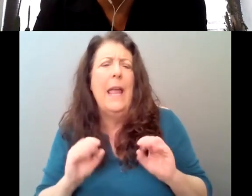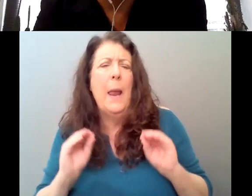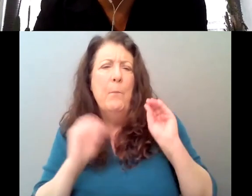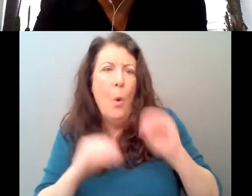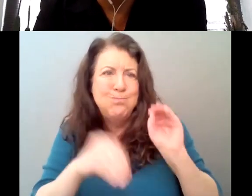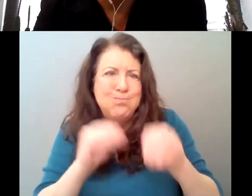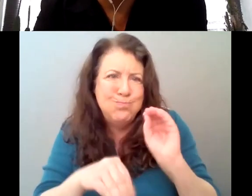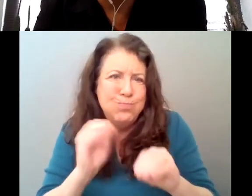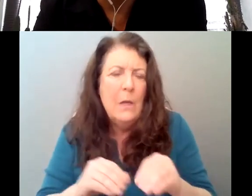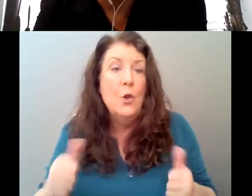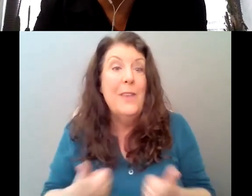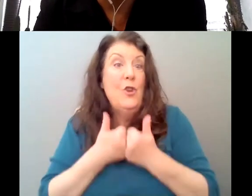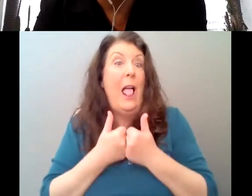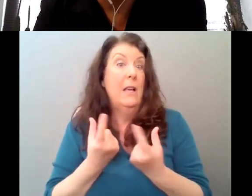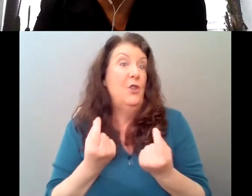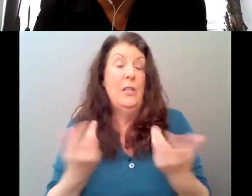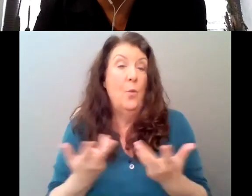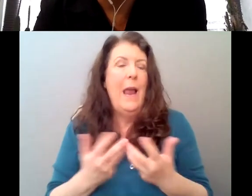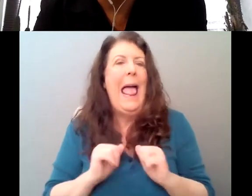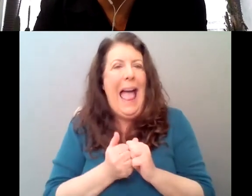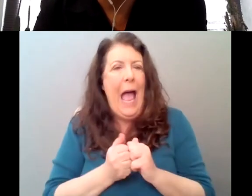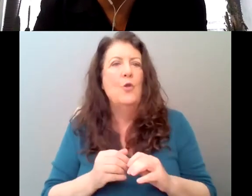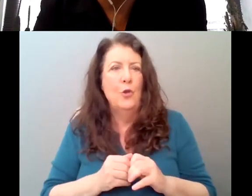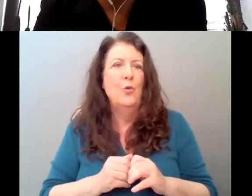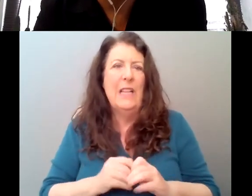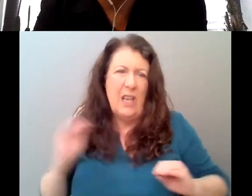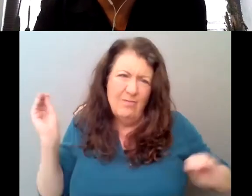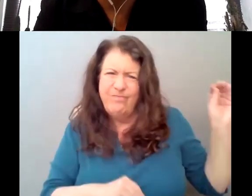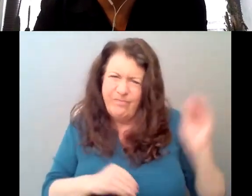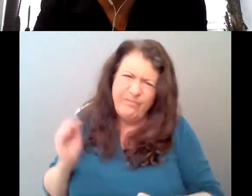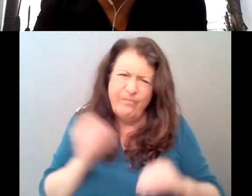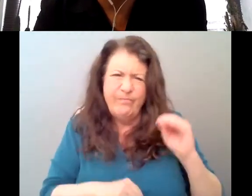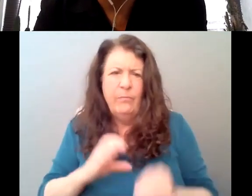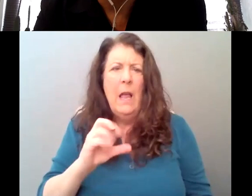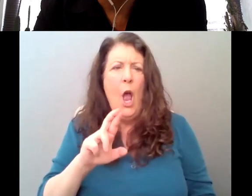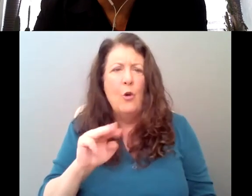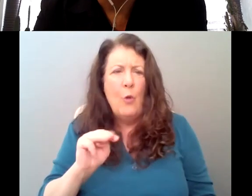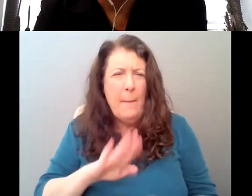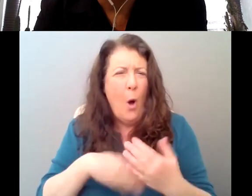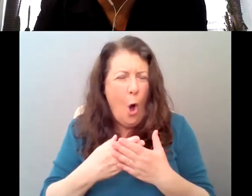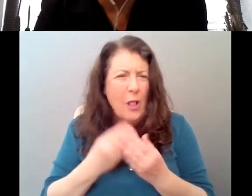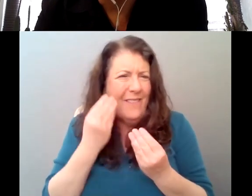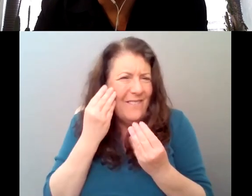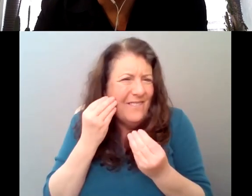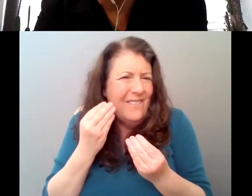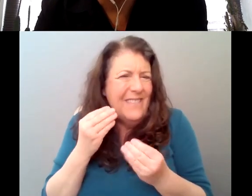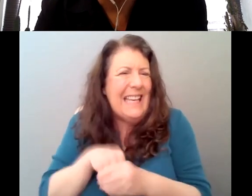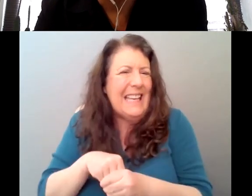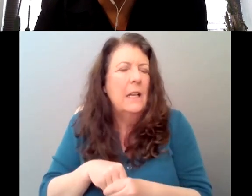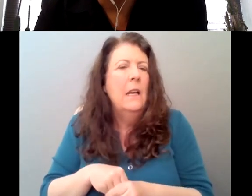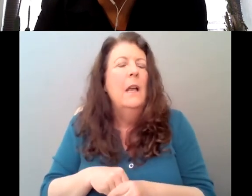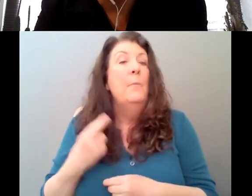is cramming it all in. Um, but the part of the reason why I have so much information, um,